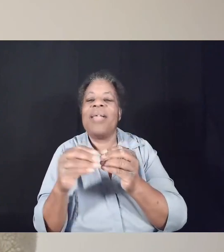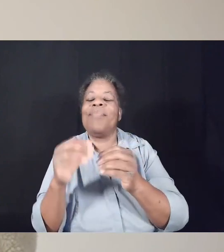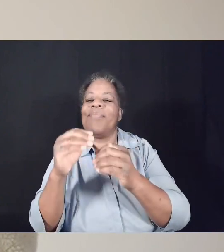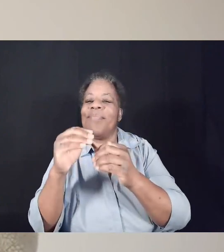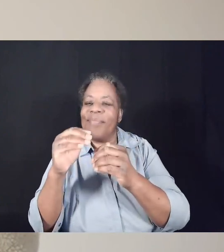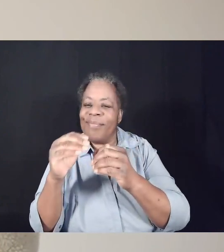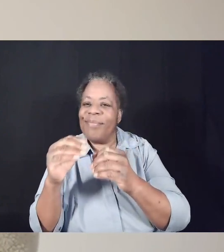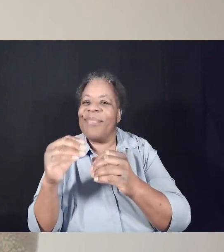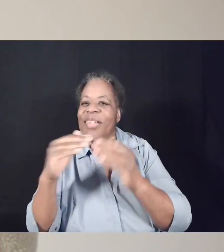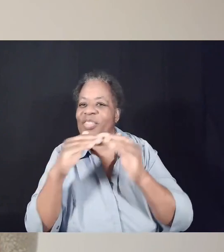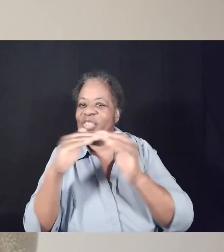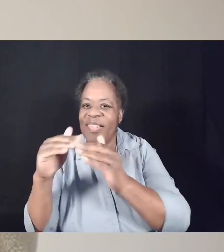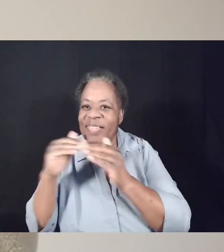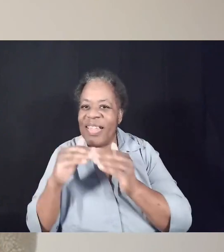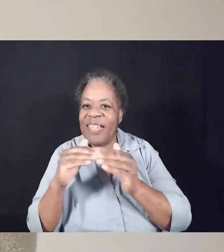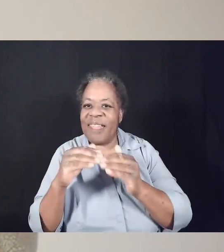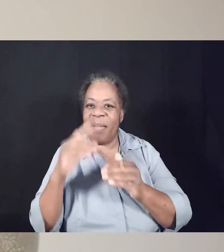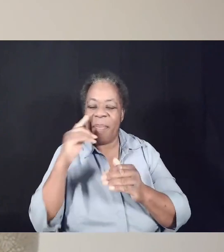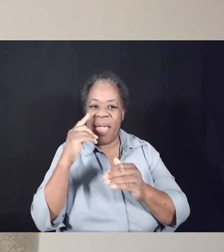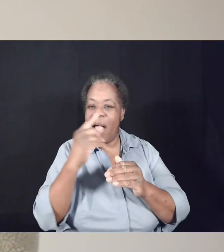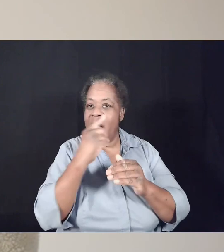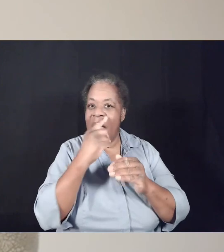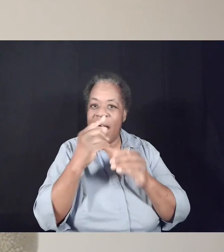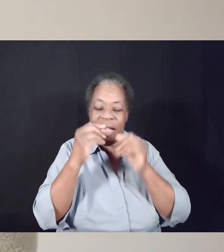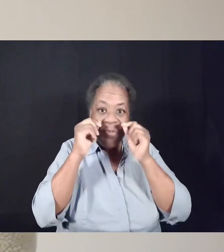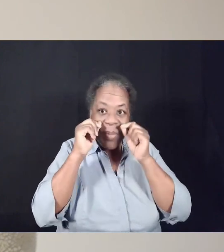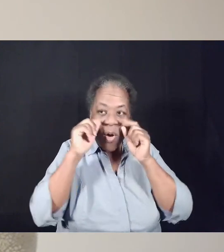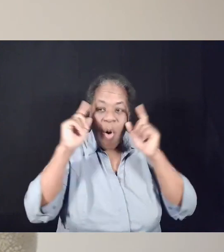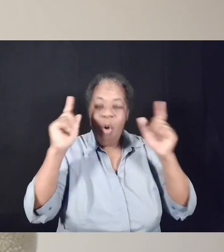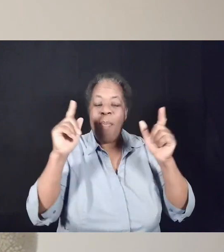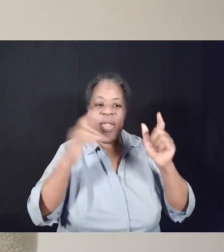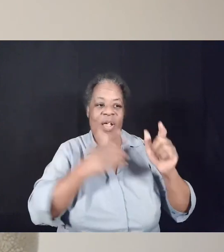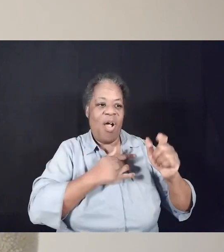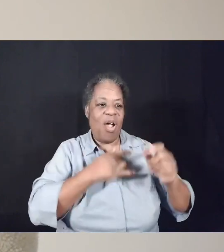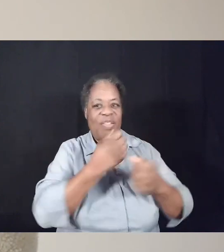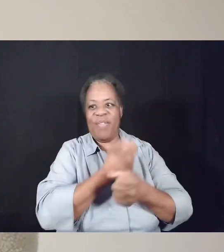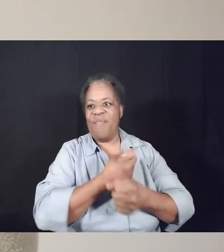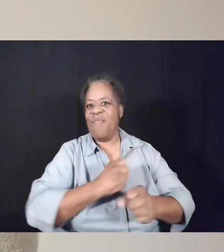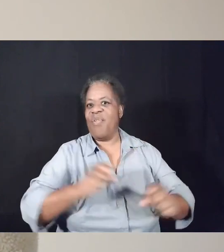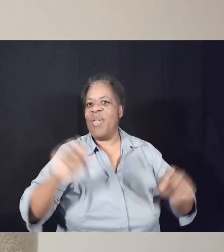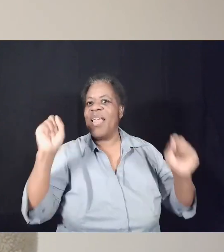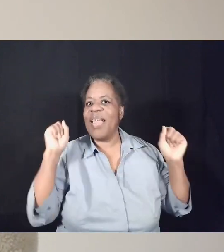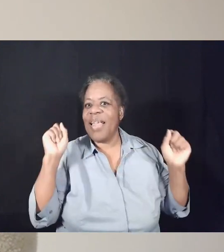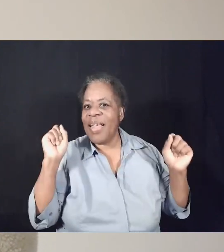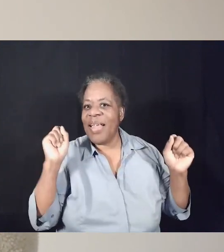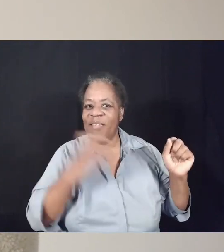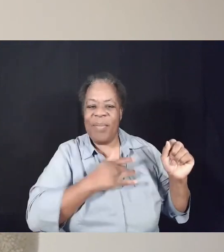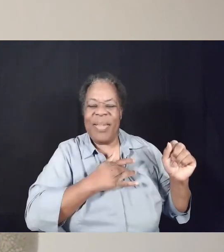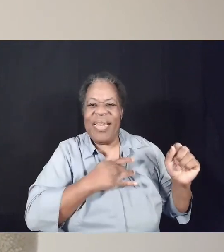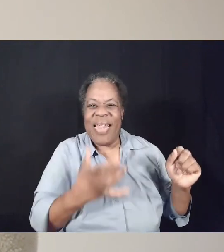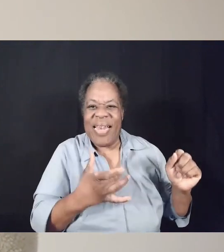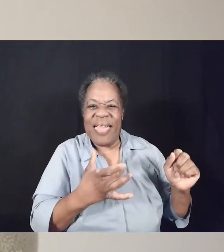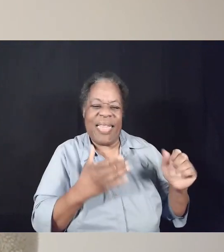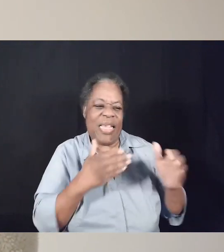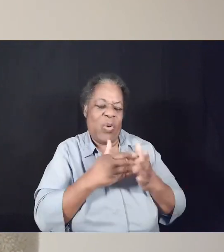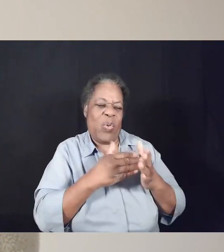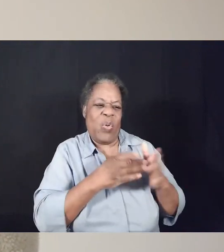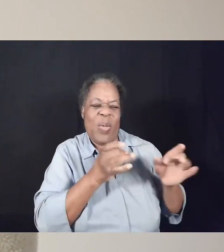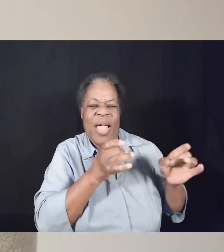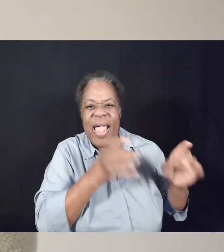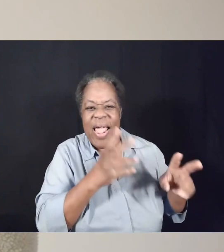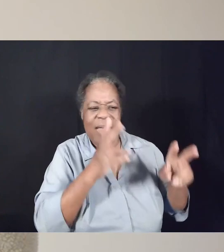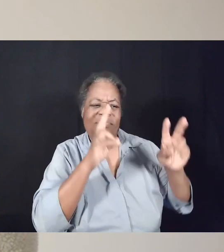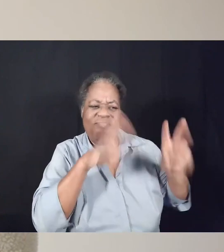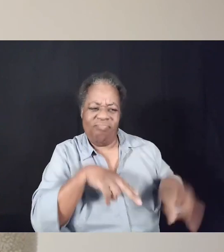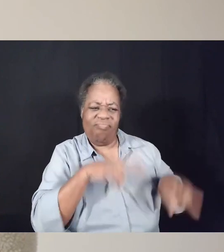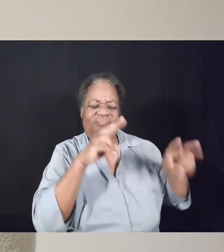spots and our hearts be freed from the imprisonment of our tendencies toward hatred, ignorance, fear,